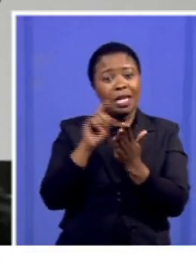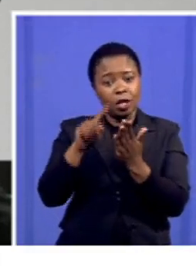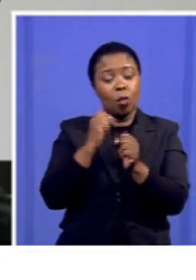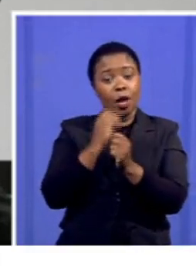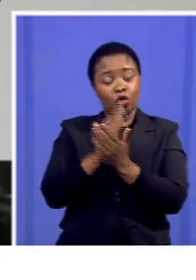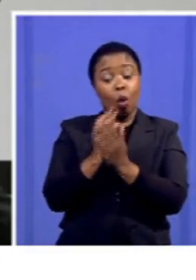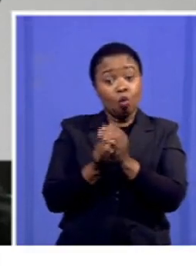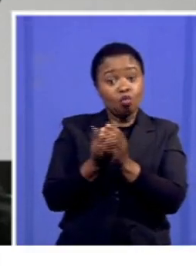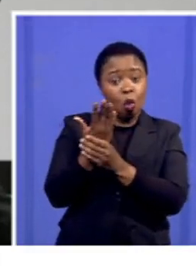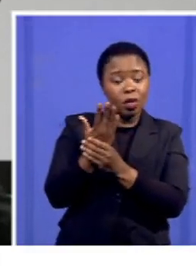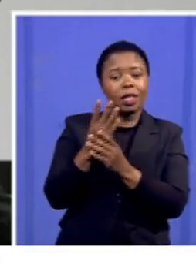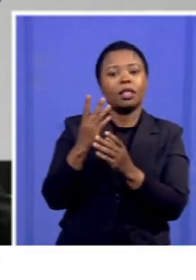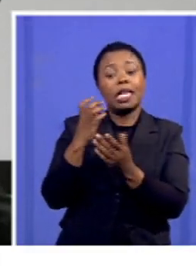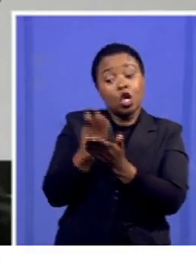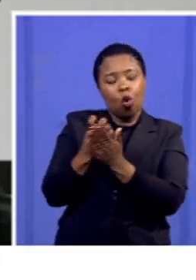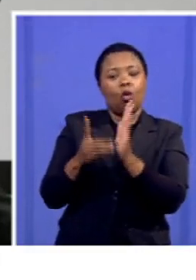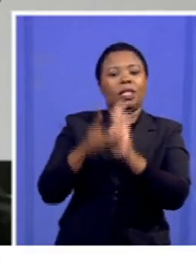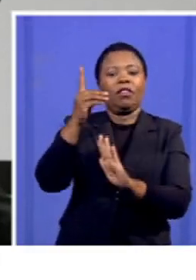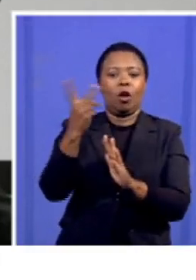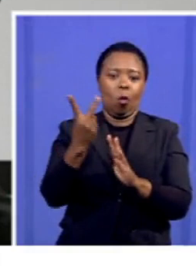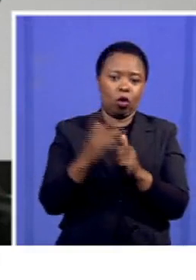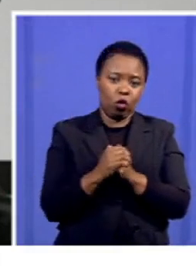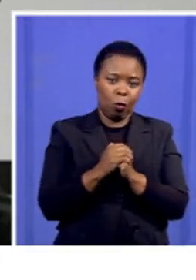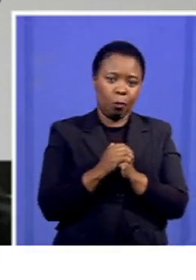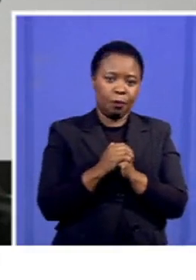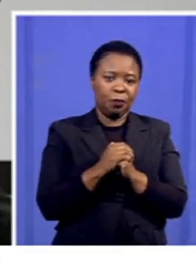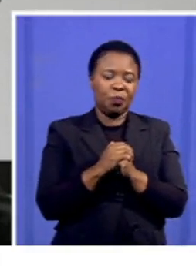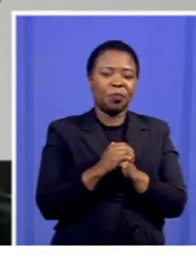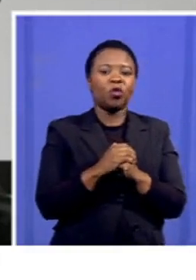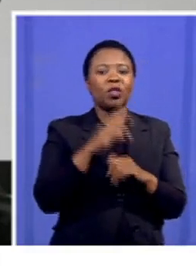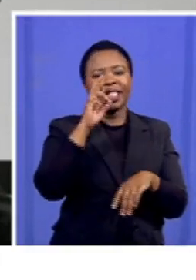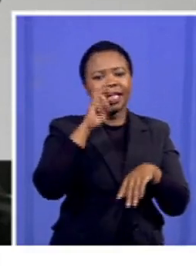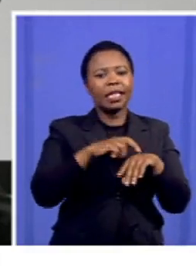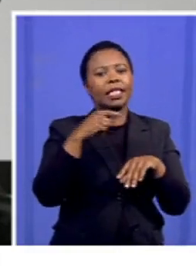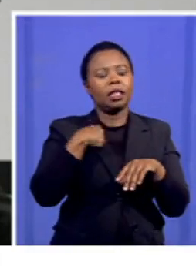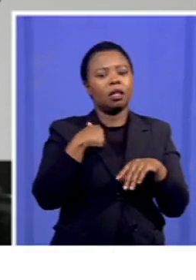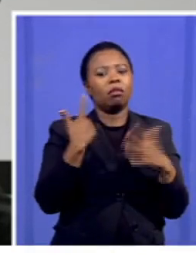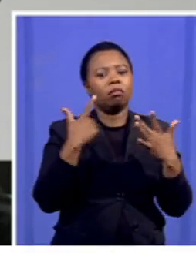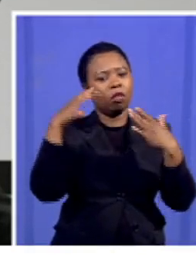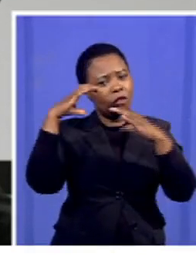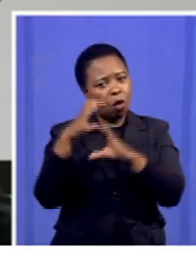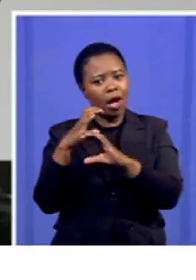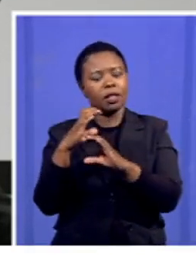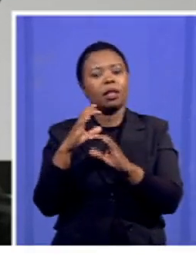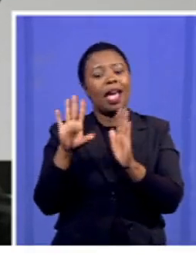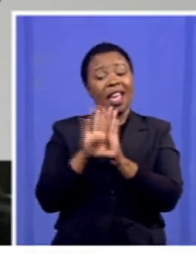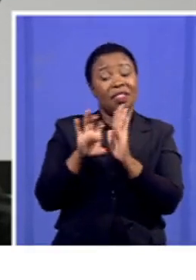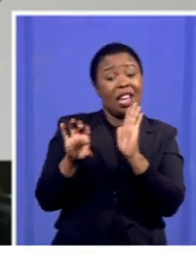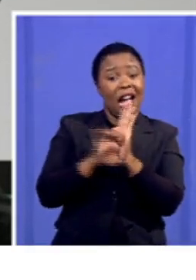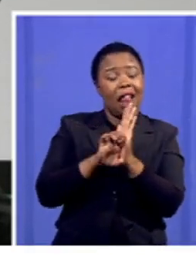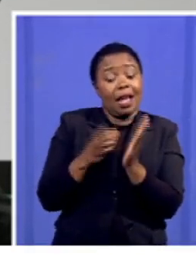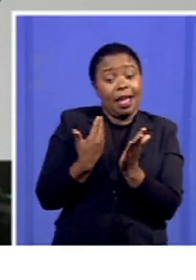development of the economy. This will require us to focus on building a capable and ethical developmental state.